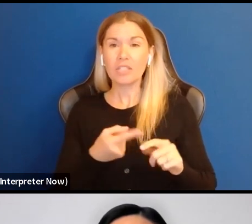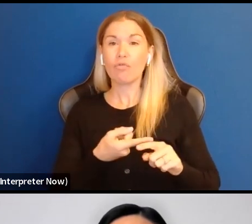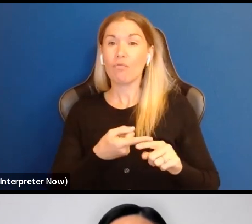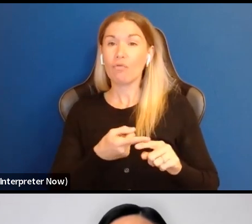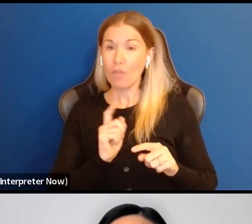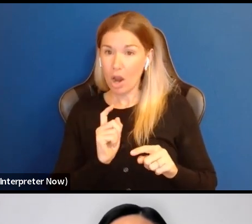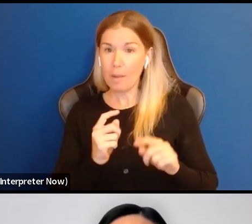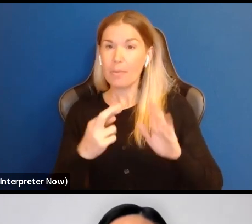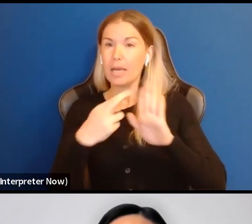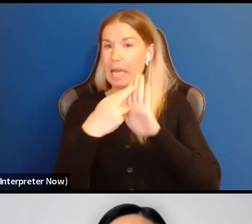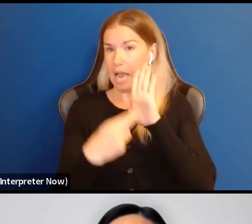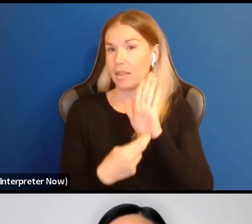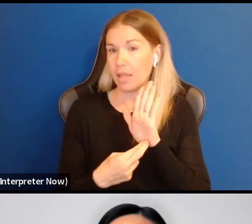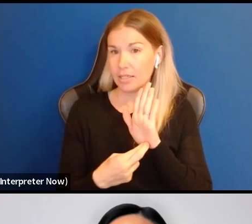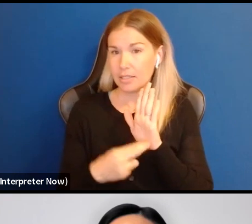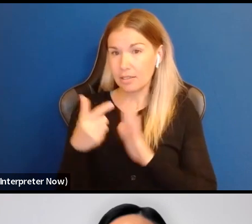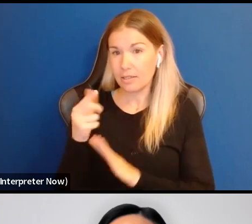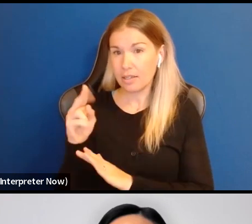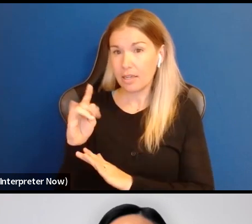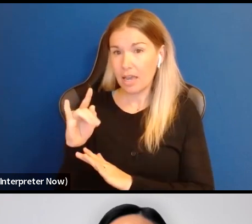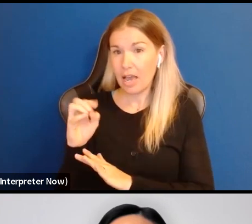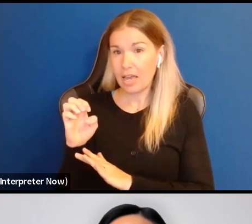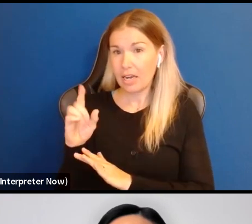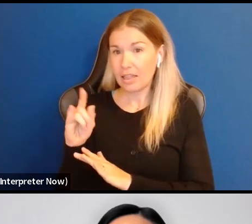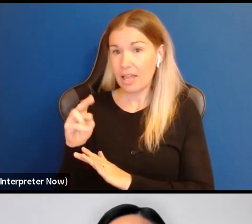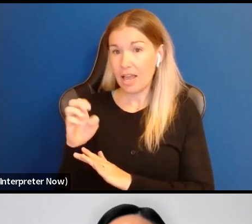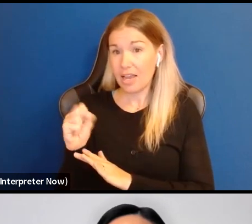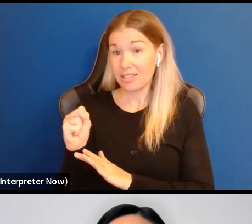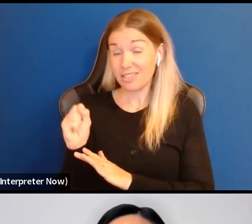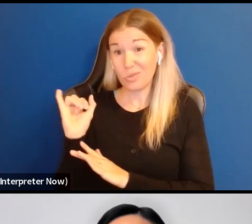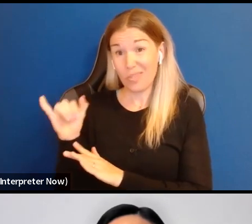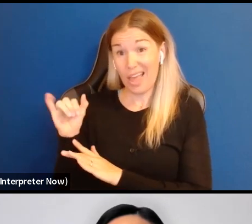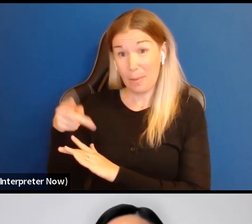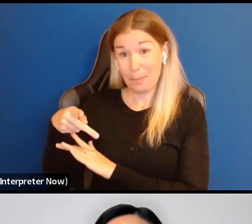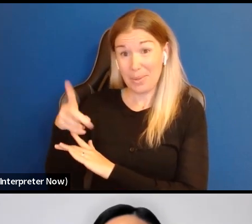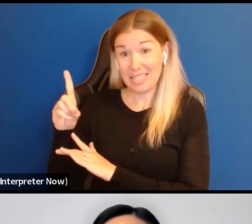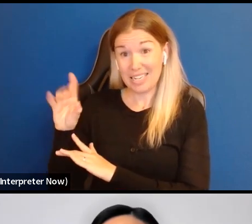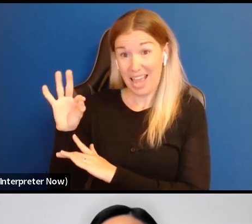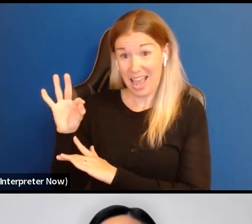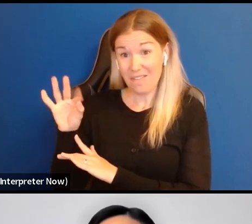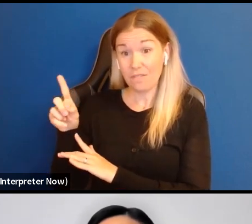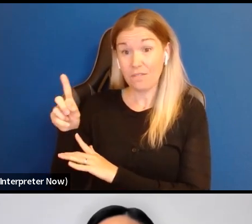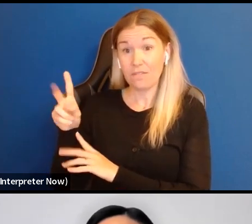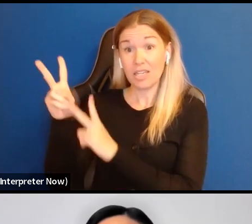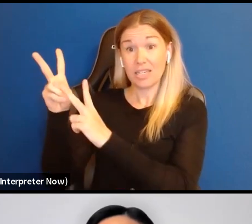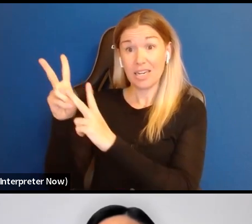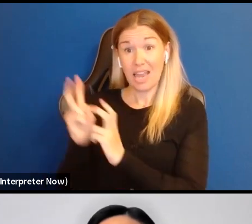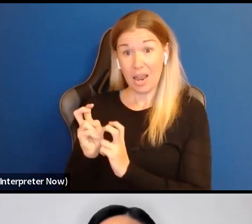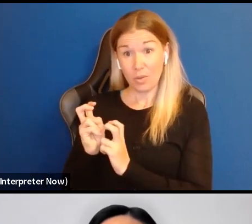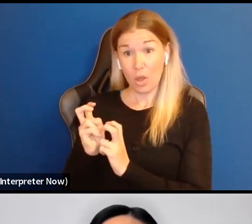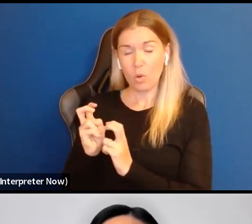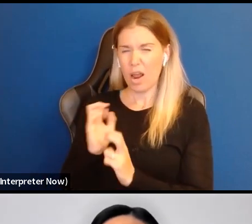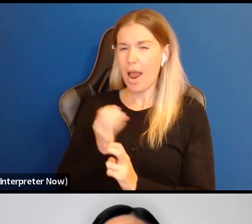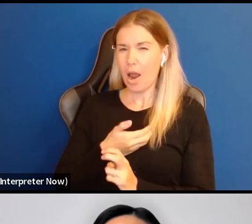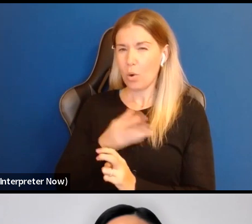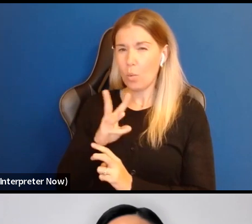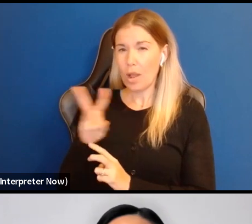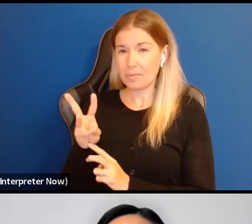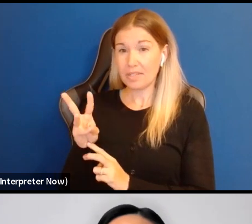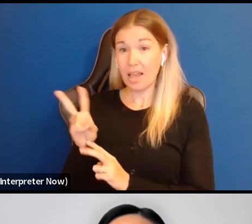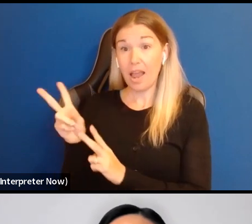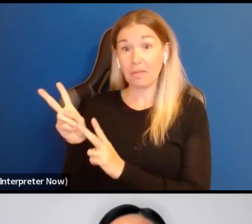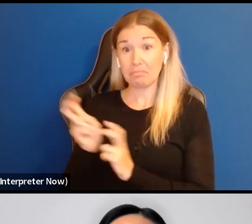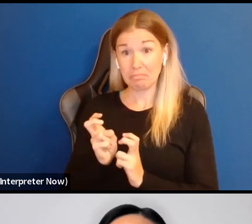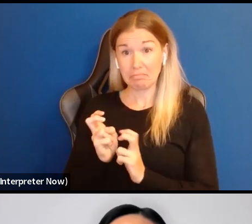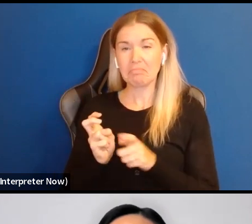guidelines. So if you download those, that full PDF, um, of guidelines on the arts here website, you should be able to see